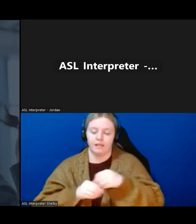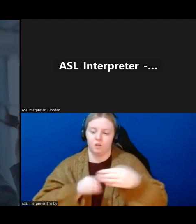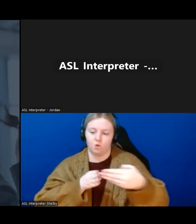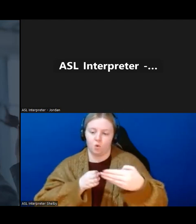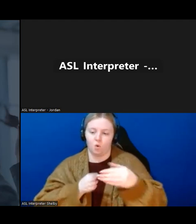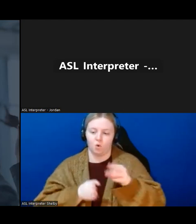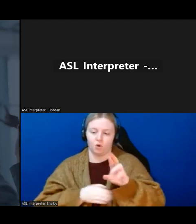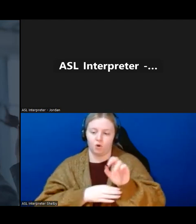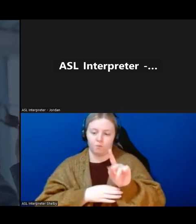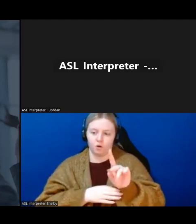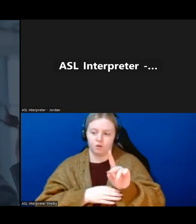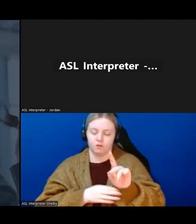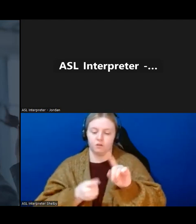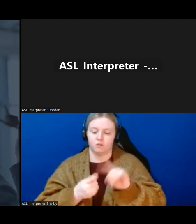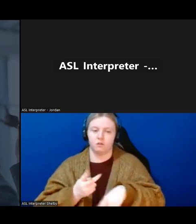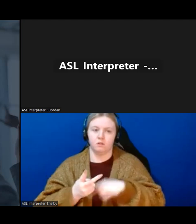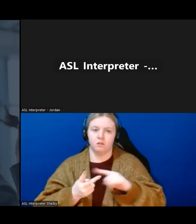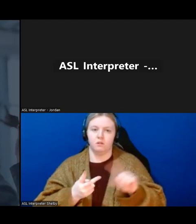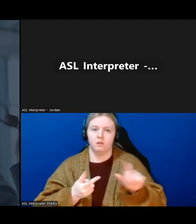regional trainer within